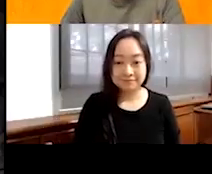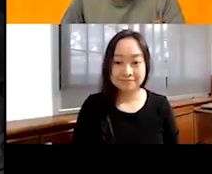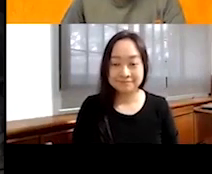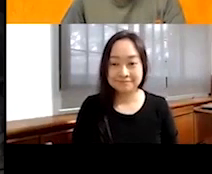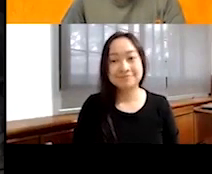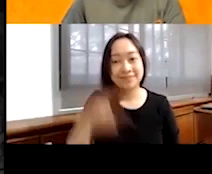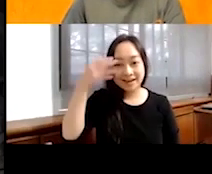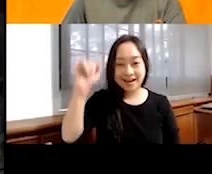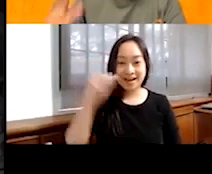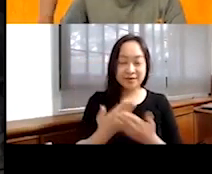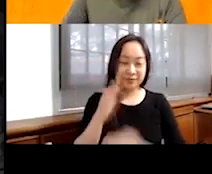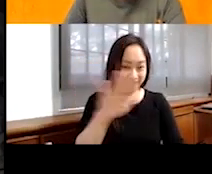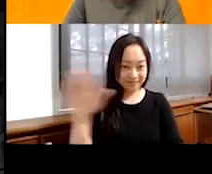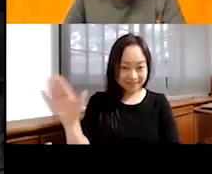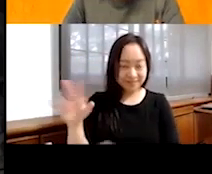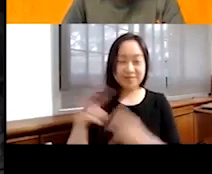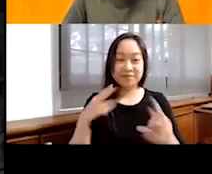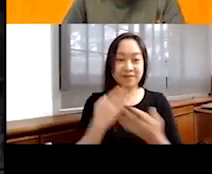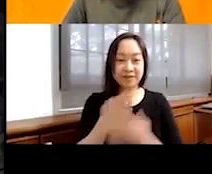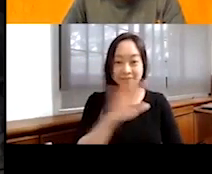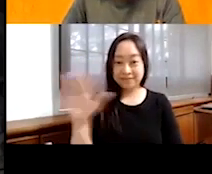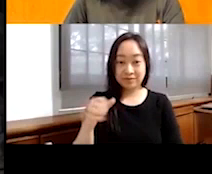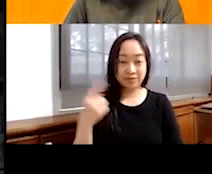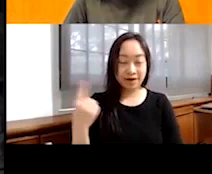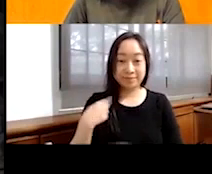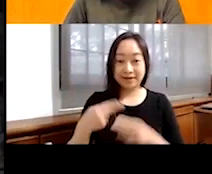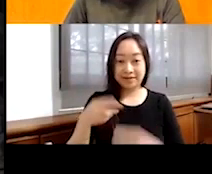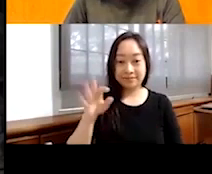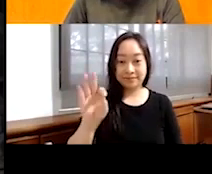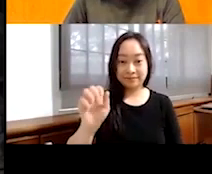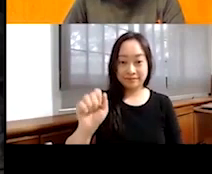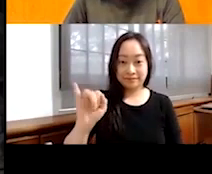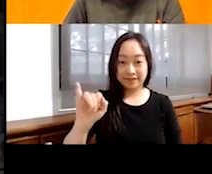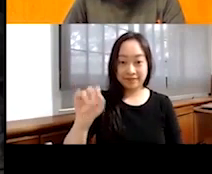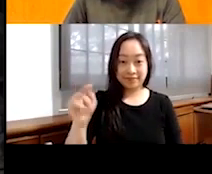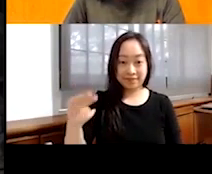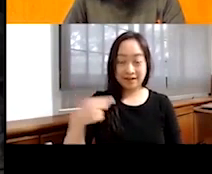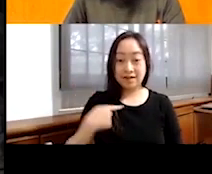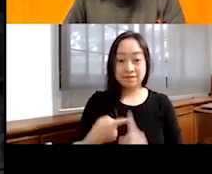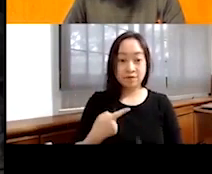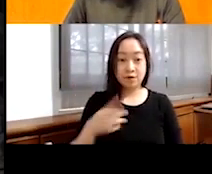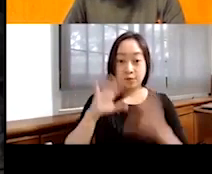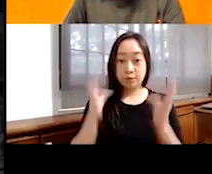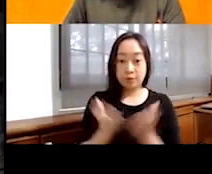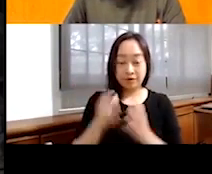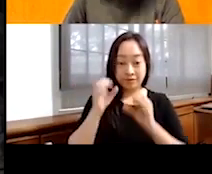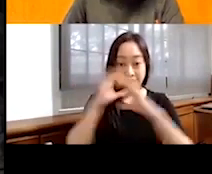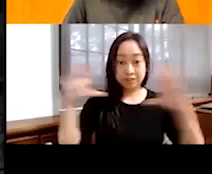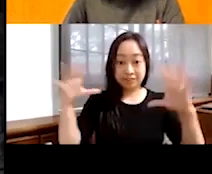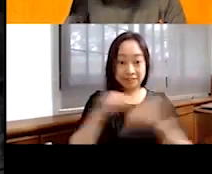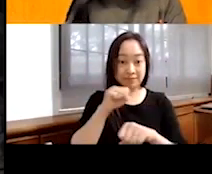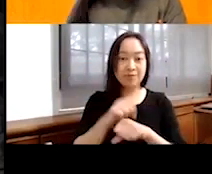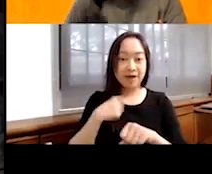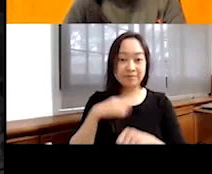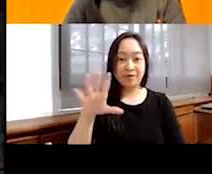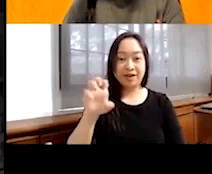Hi, good evening. Very good evening, everyone. My name is Faith. I'm from World Vision Singapore, and I'll be your MC